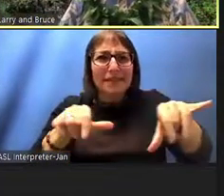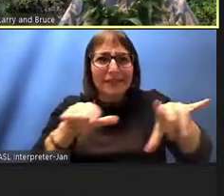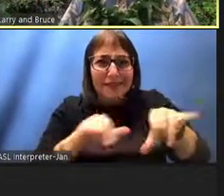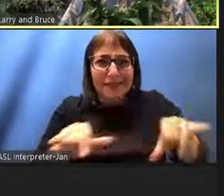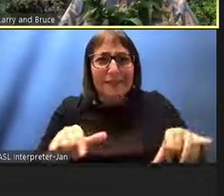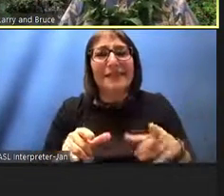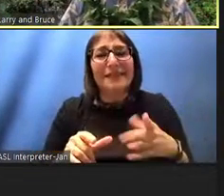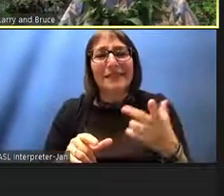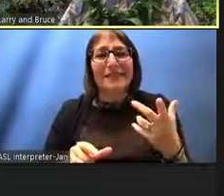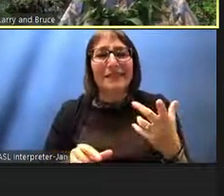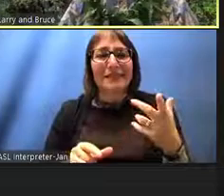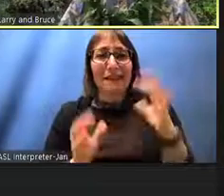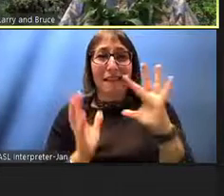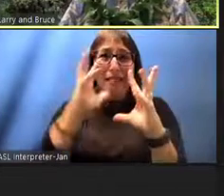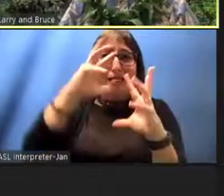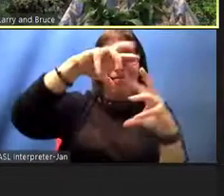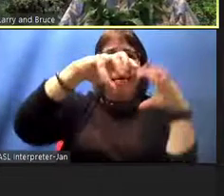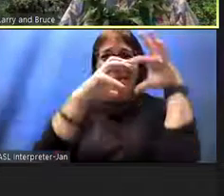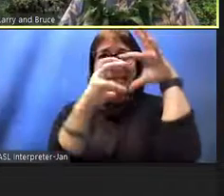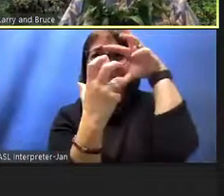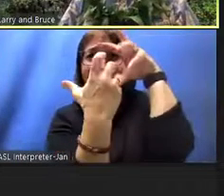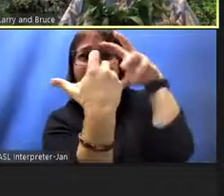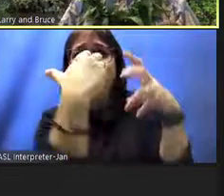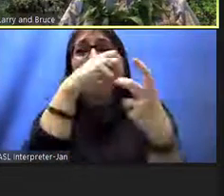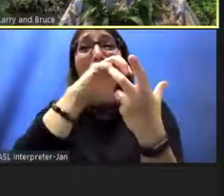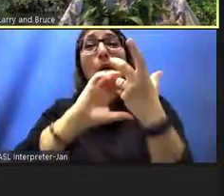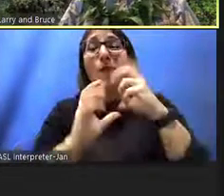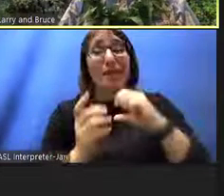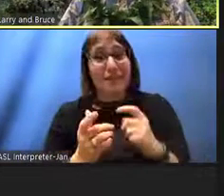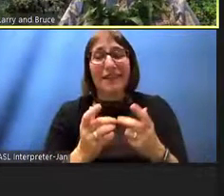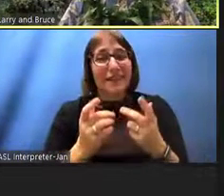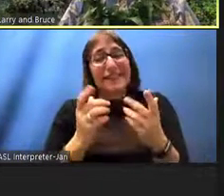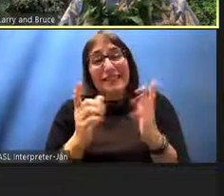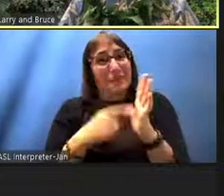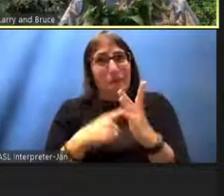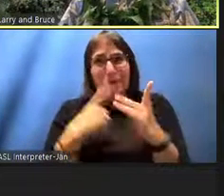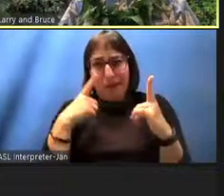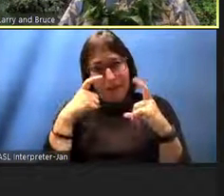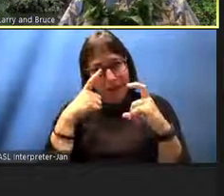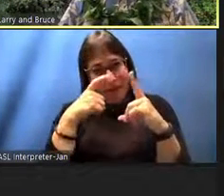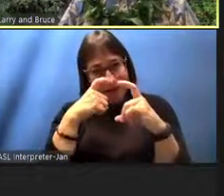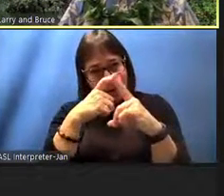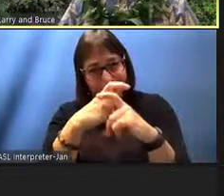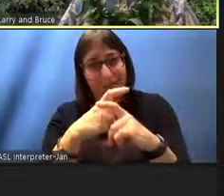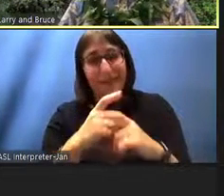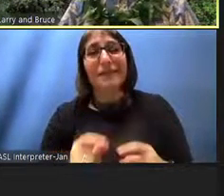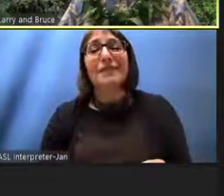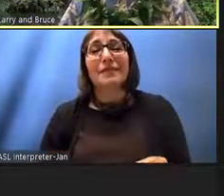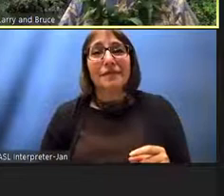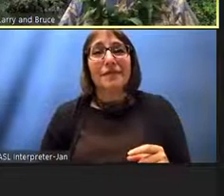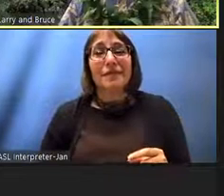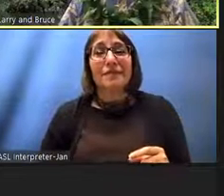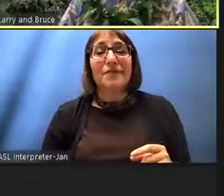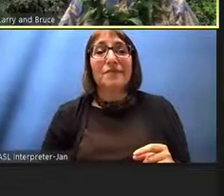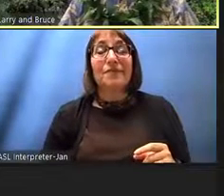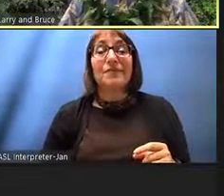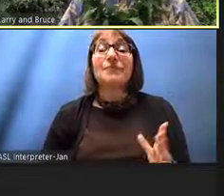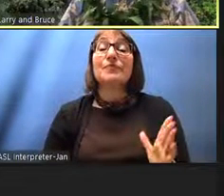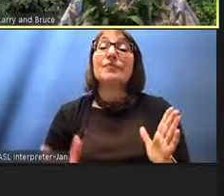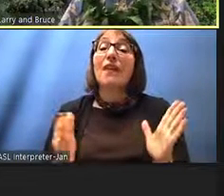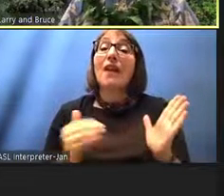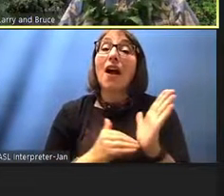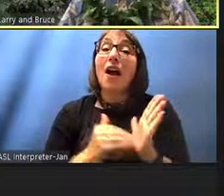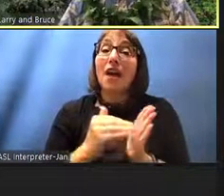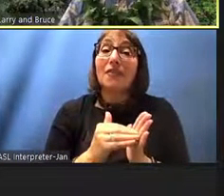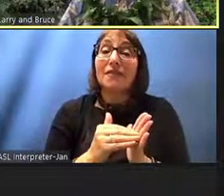sometimes it gets pretty complicated and um oftentimes i hear the statement that that